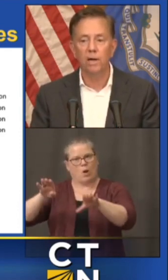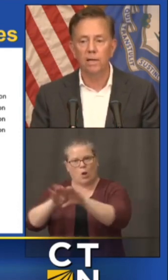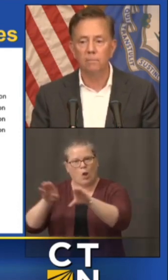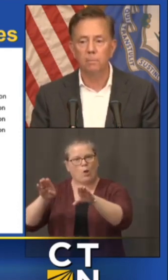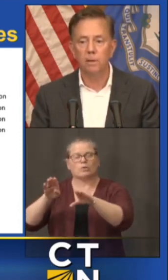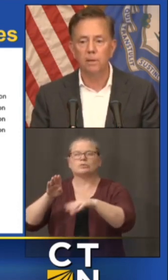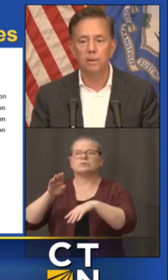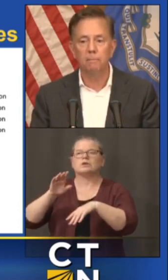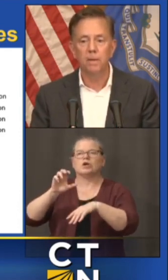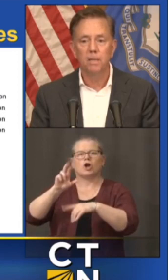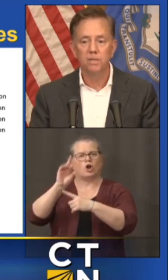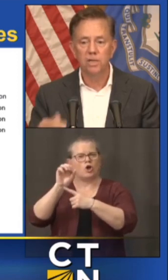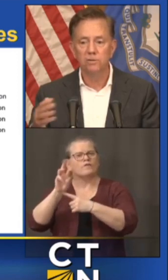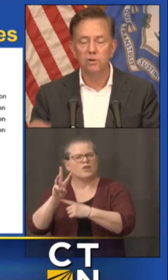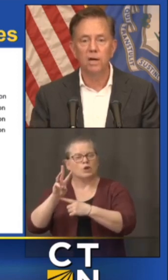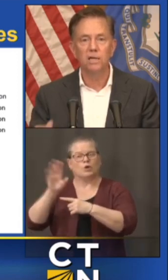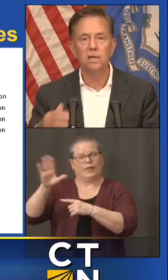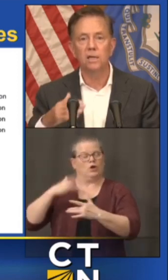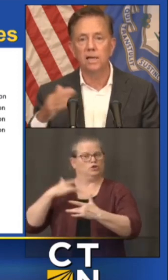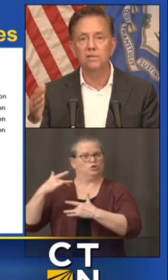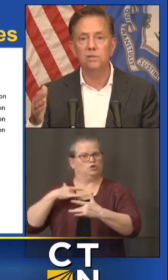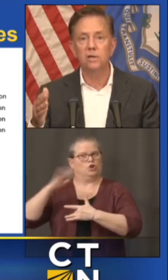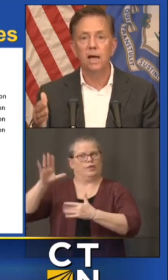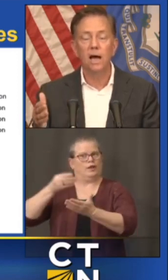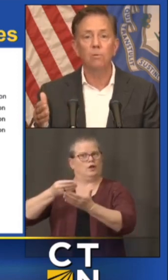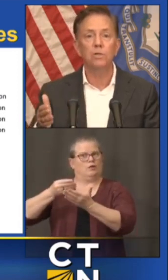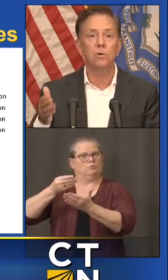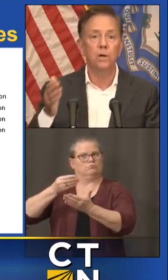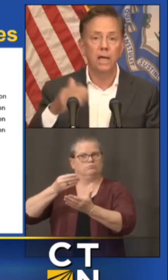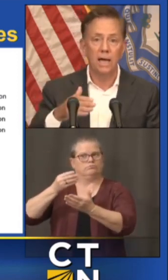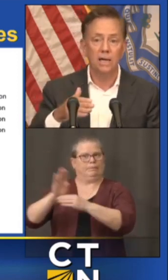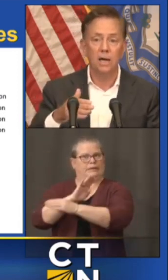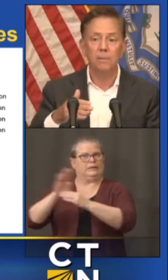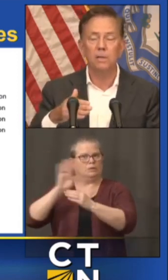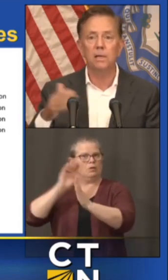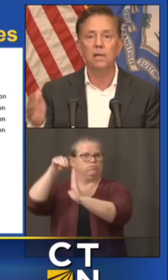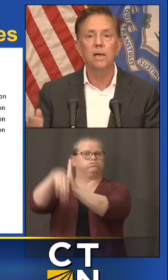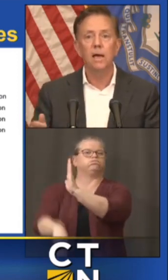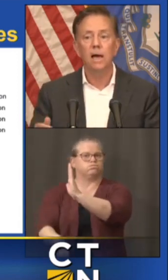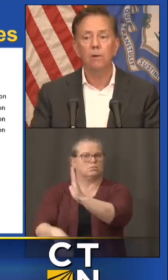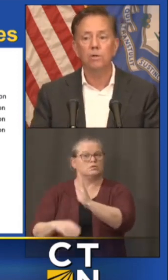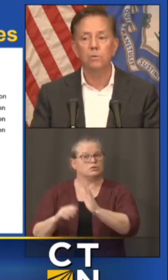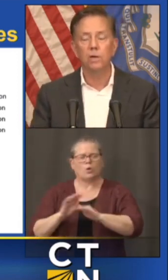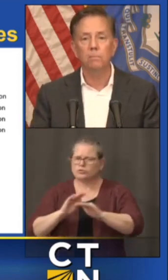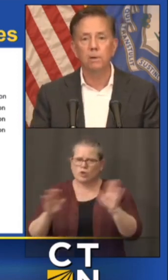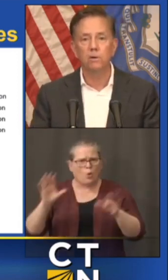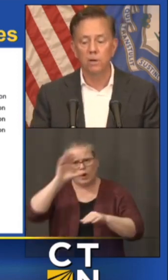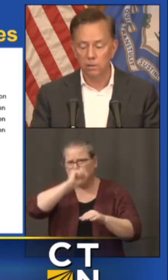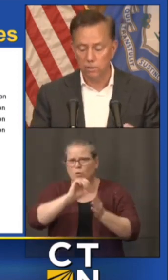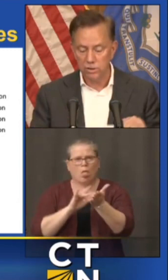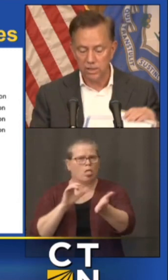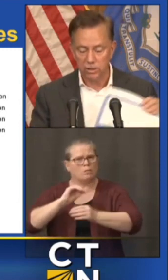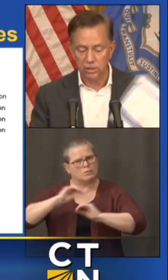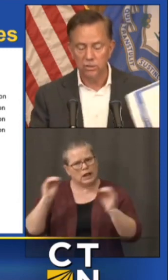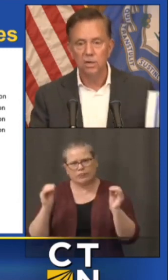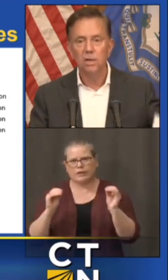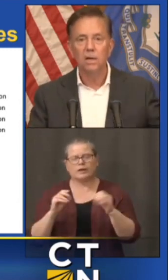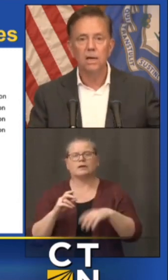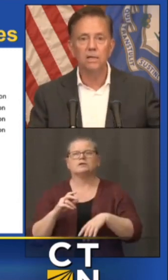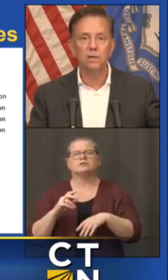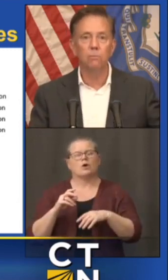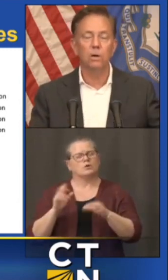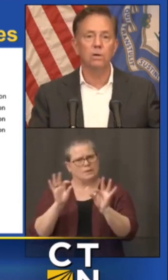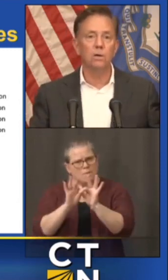for granted but um this gives you an idea at least how we're doing economically how we're doing compared to other recessions